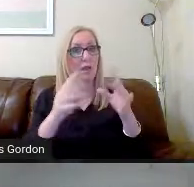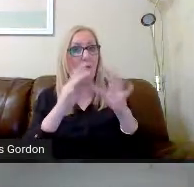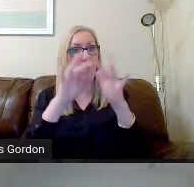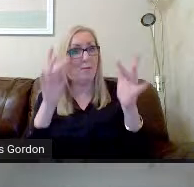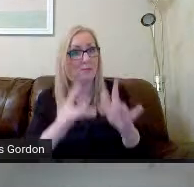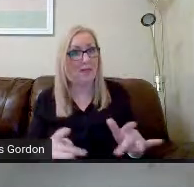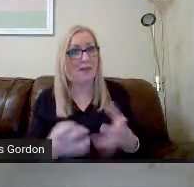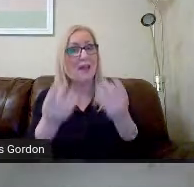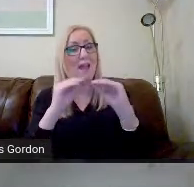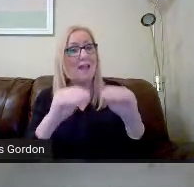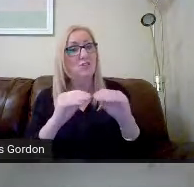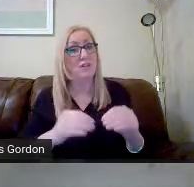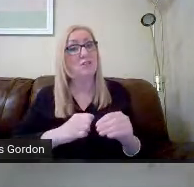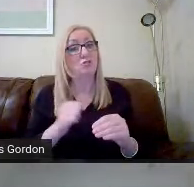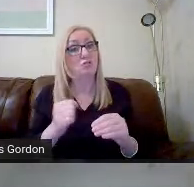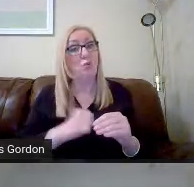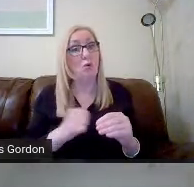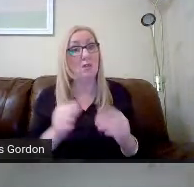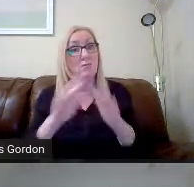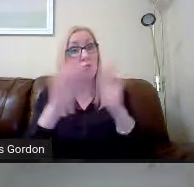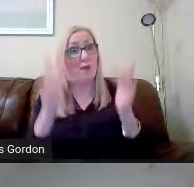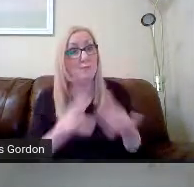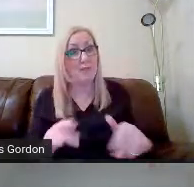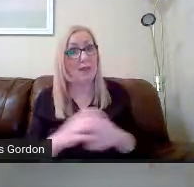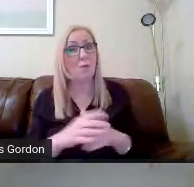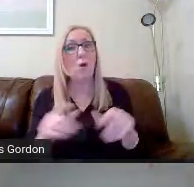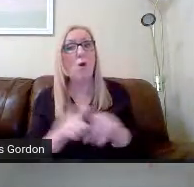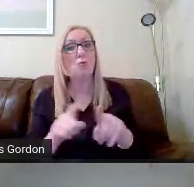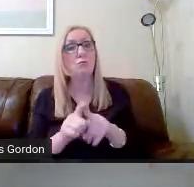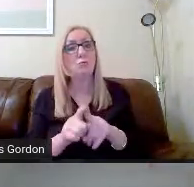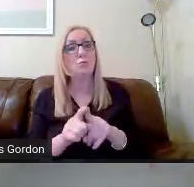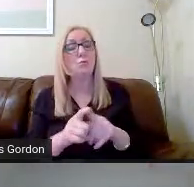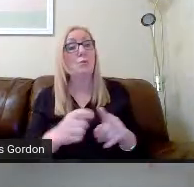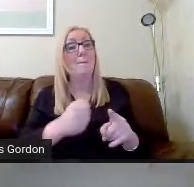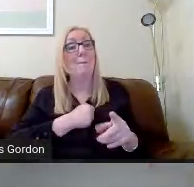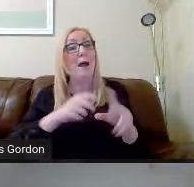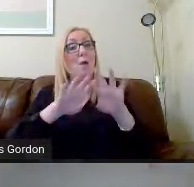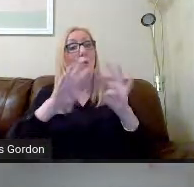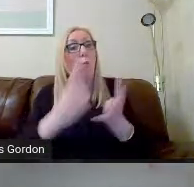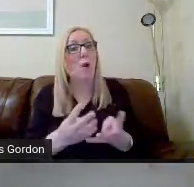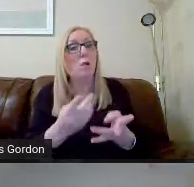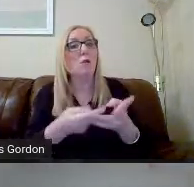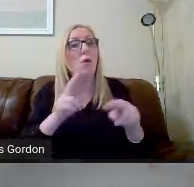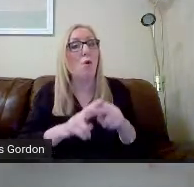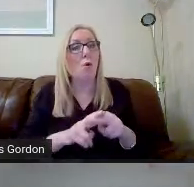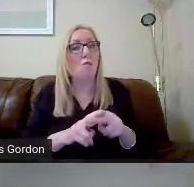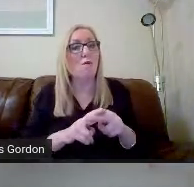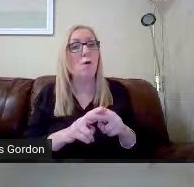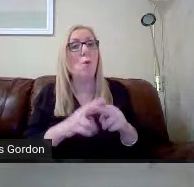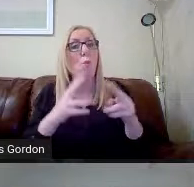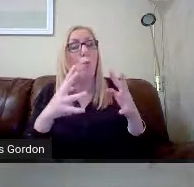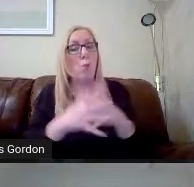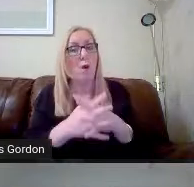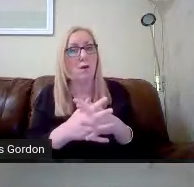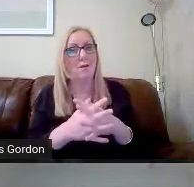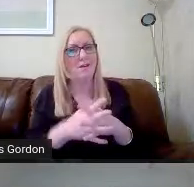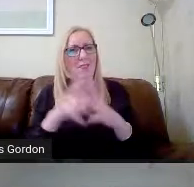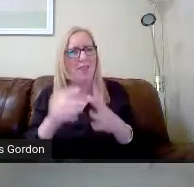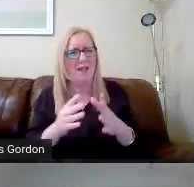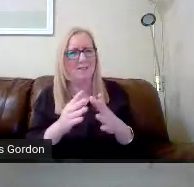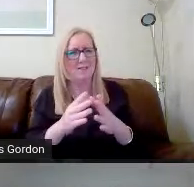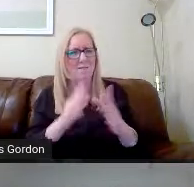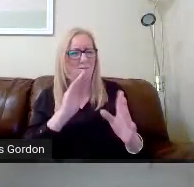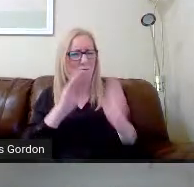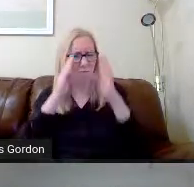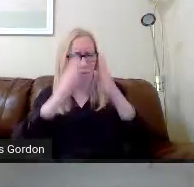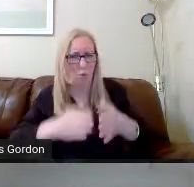Scotland website. And there's also My World of Work, which is specifically geared at career areas and